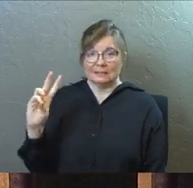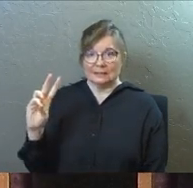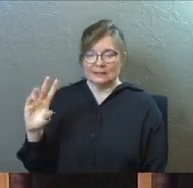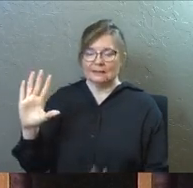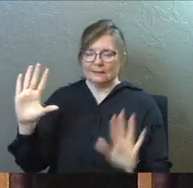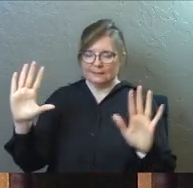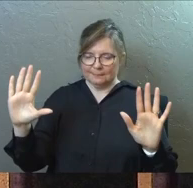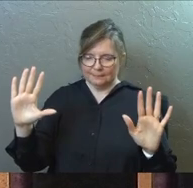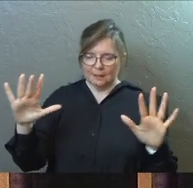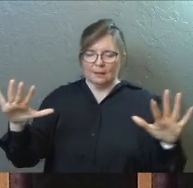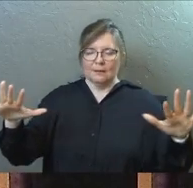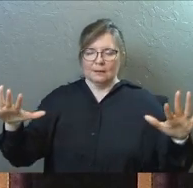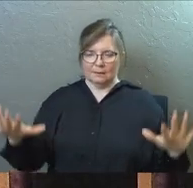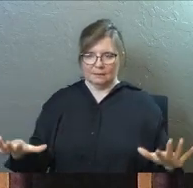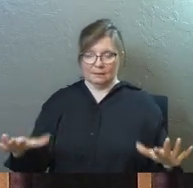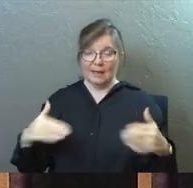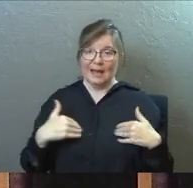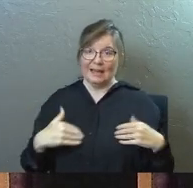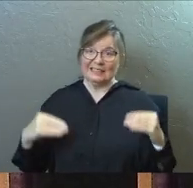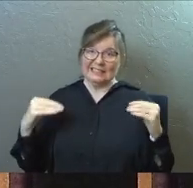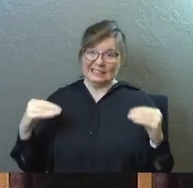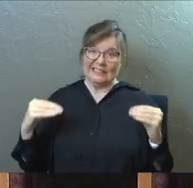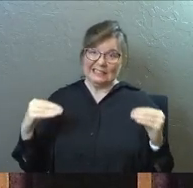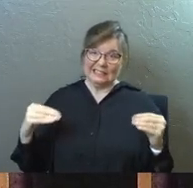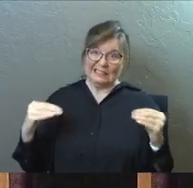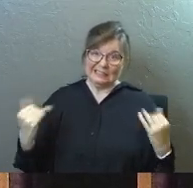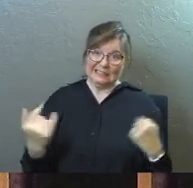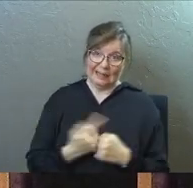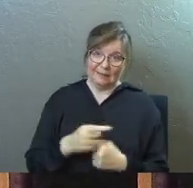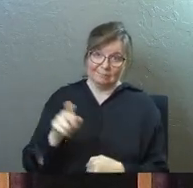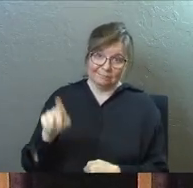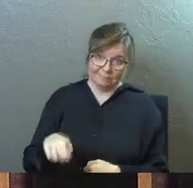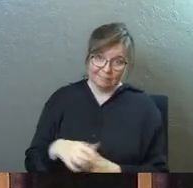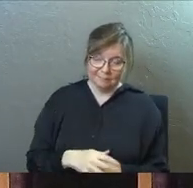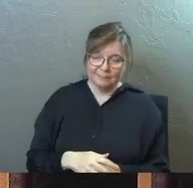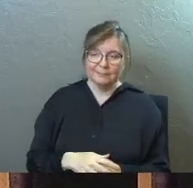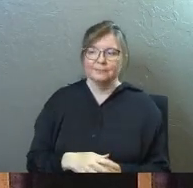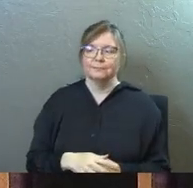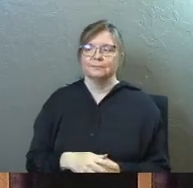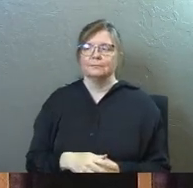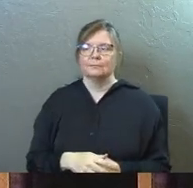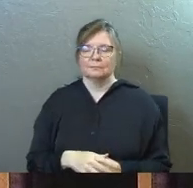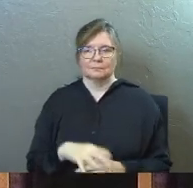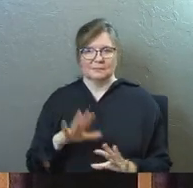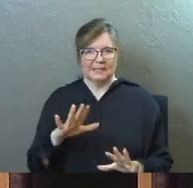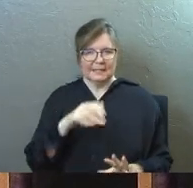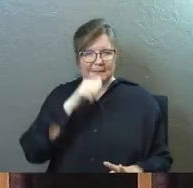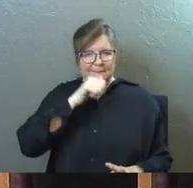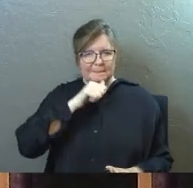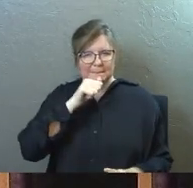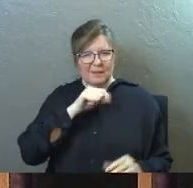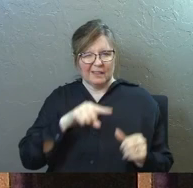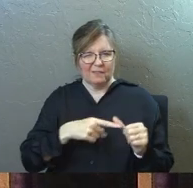I got some teachy stuff to do to you, so just hang on for this first part,